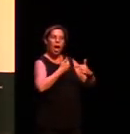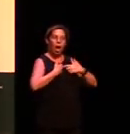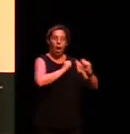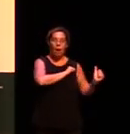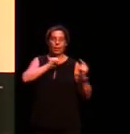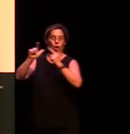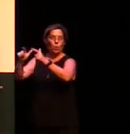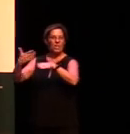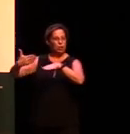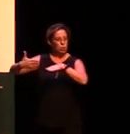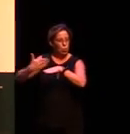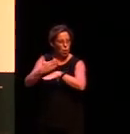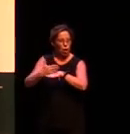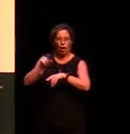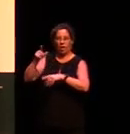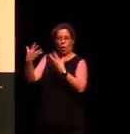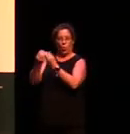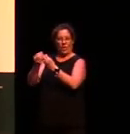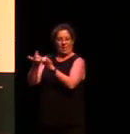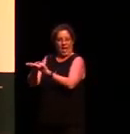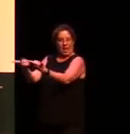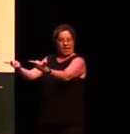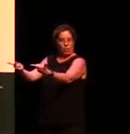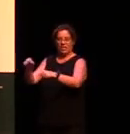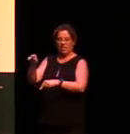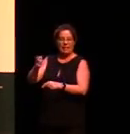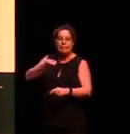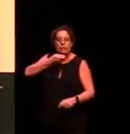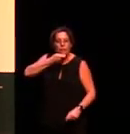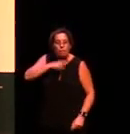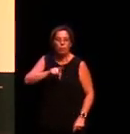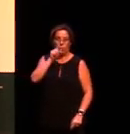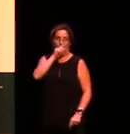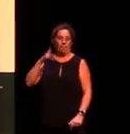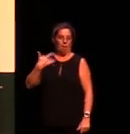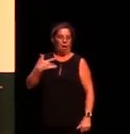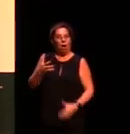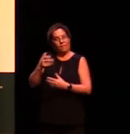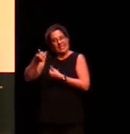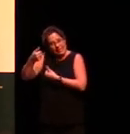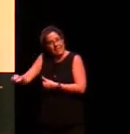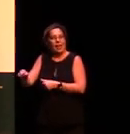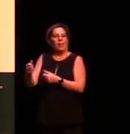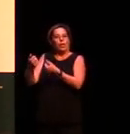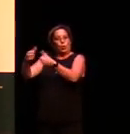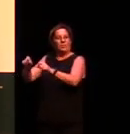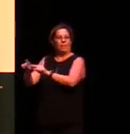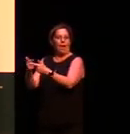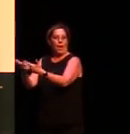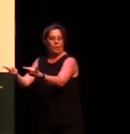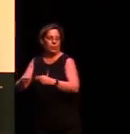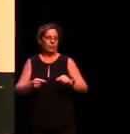that just had a couple of speakers left and I was going to record and document this language. And my friend replied and